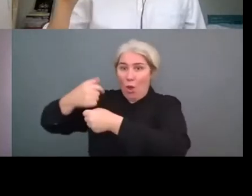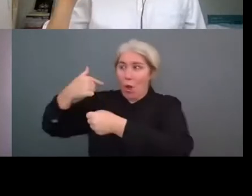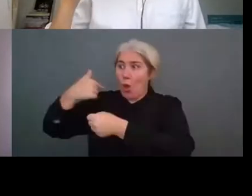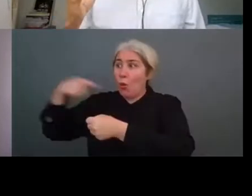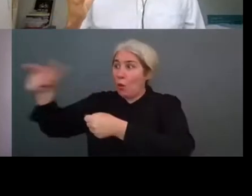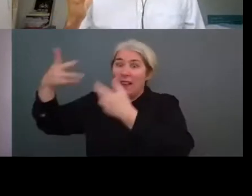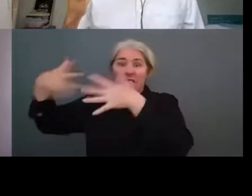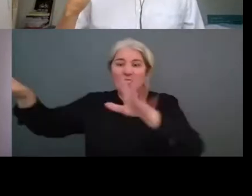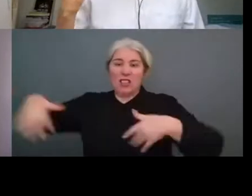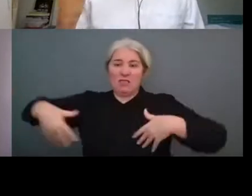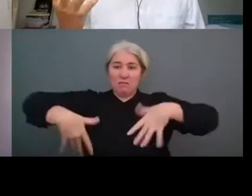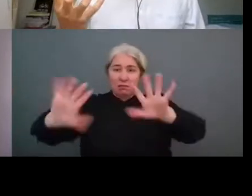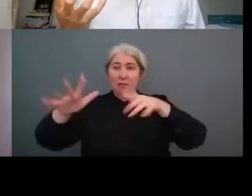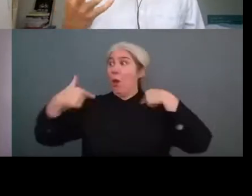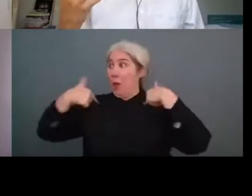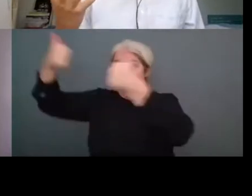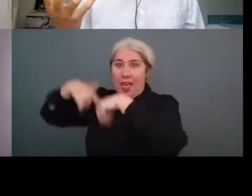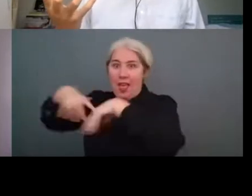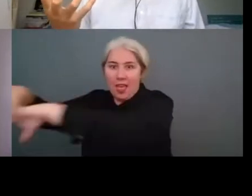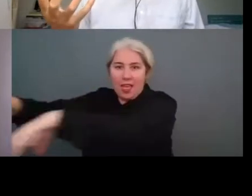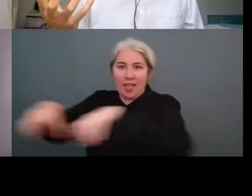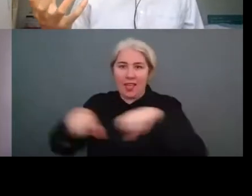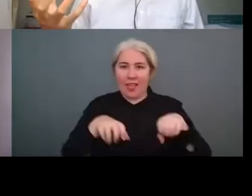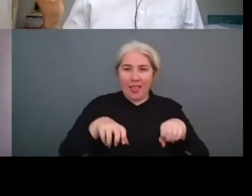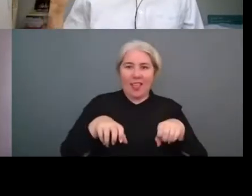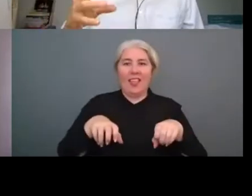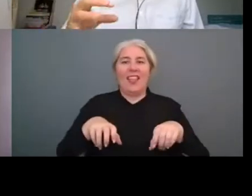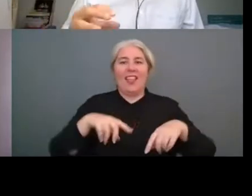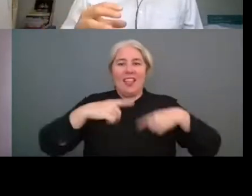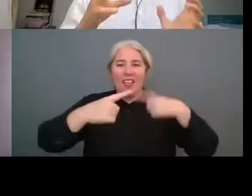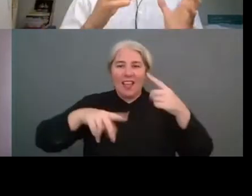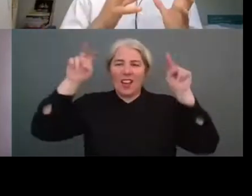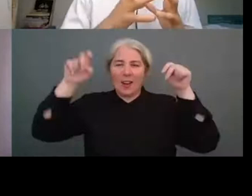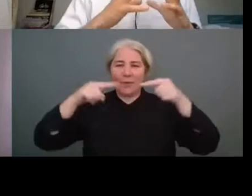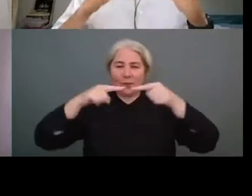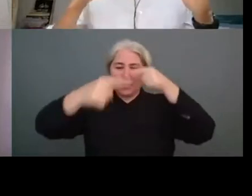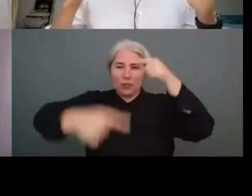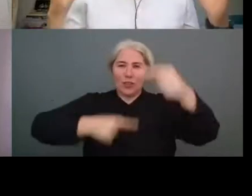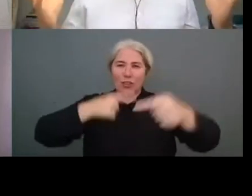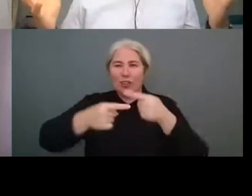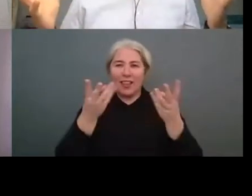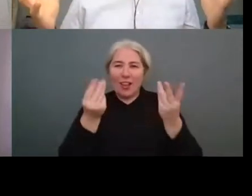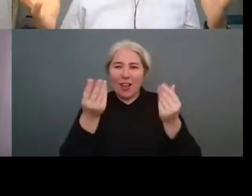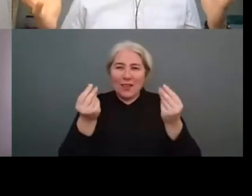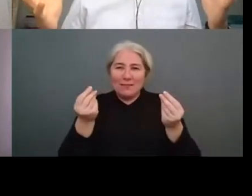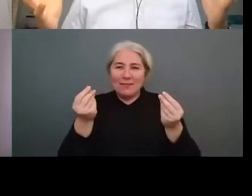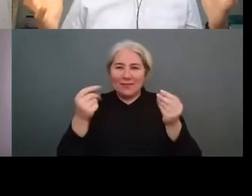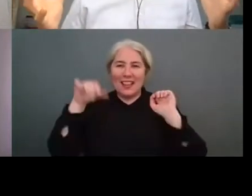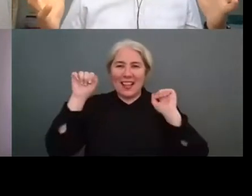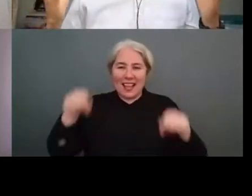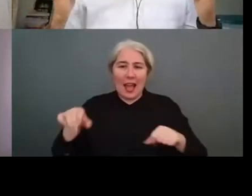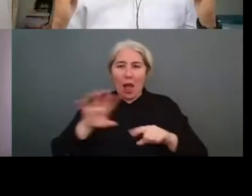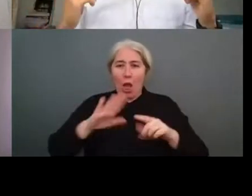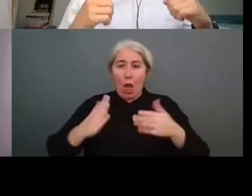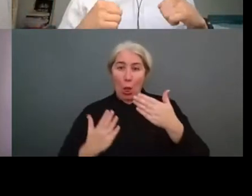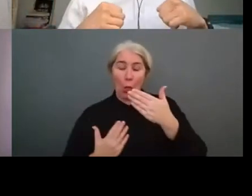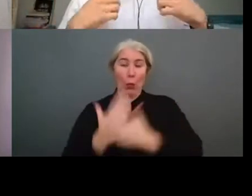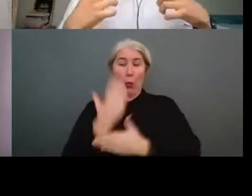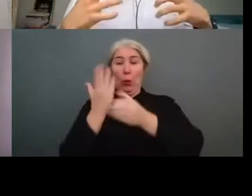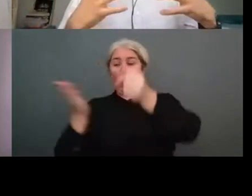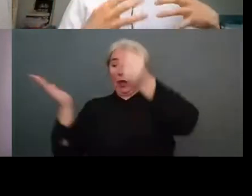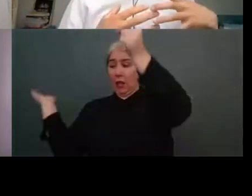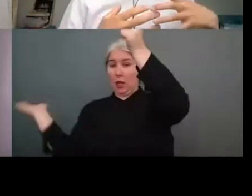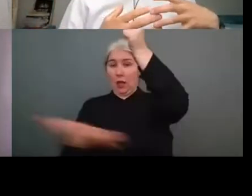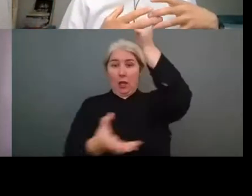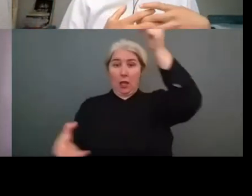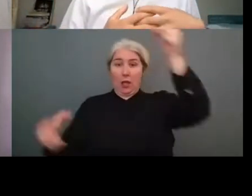taking that philosophy of the circular economy and ingraining it in the whole aspect of the project and one thing that was of